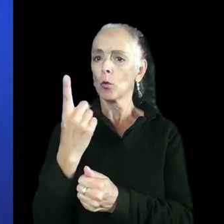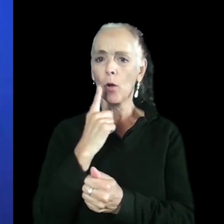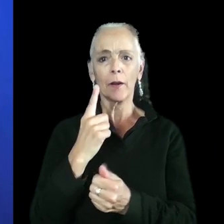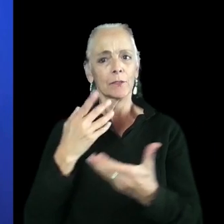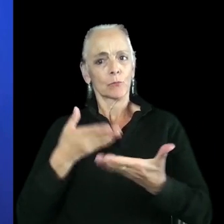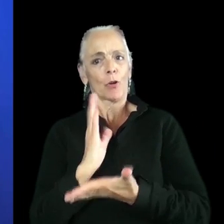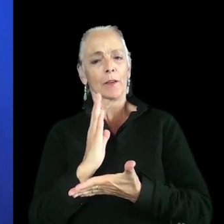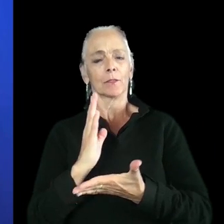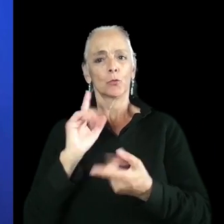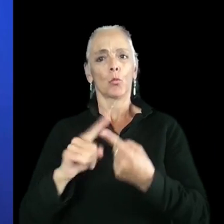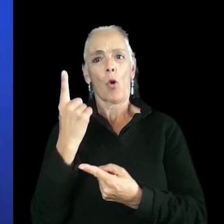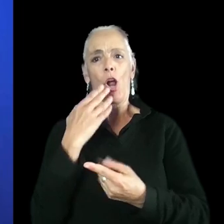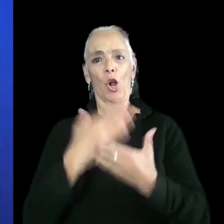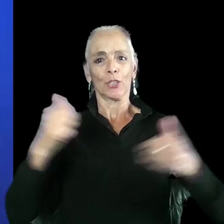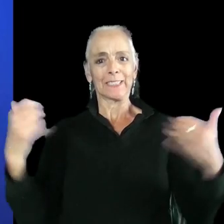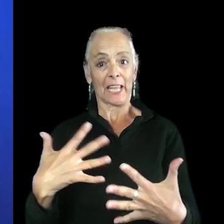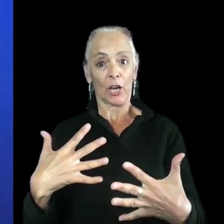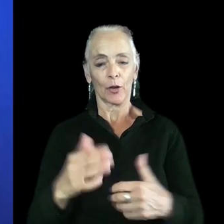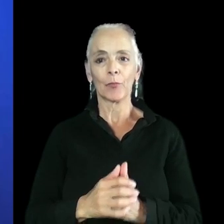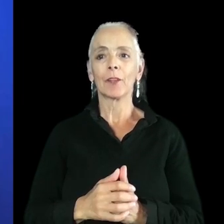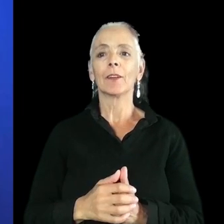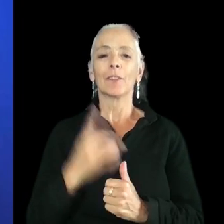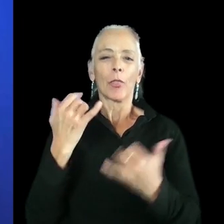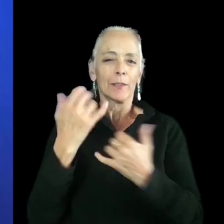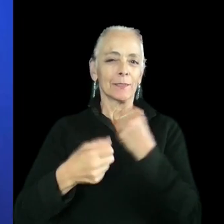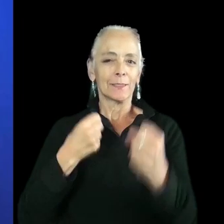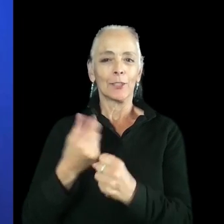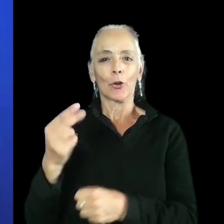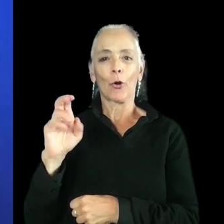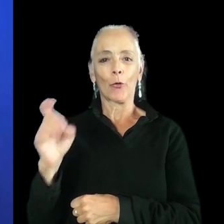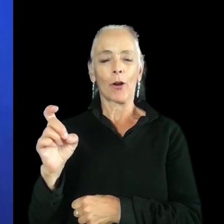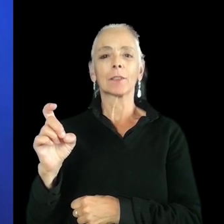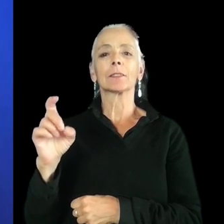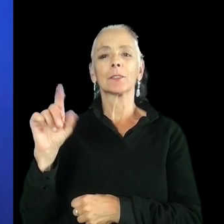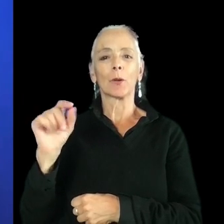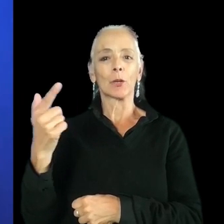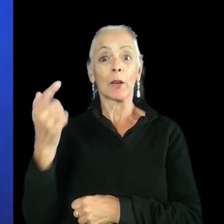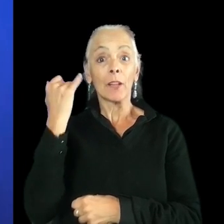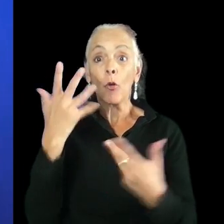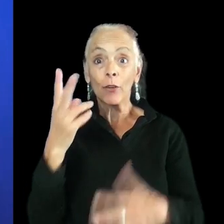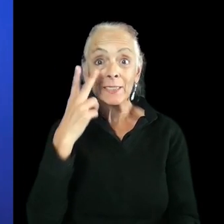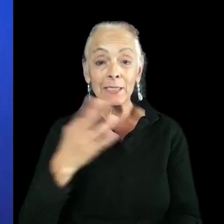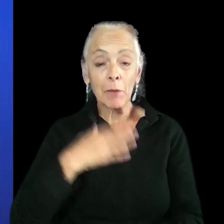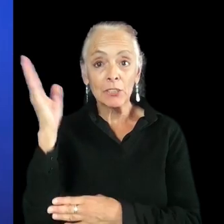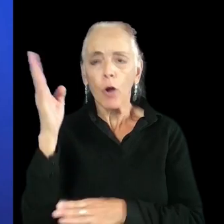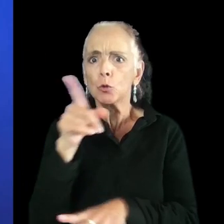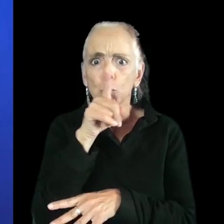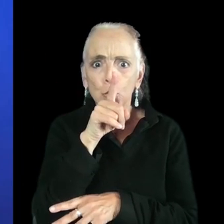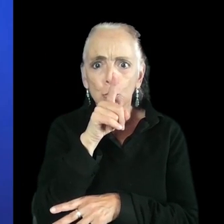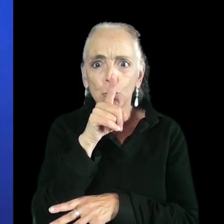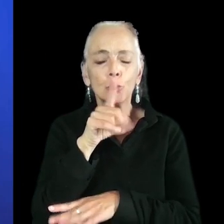Good Stare for this year's GRUPS 2021 and if you've already seen this talk, shh, no spoilers,